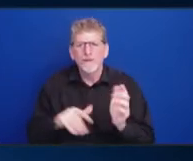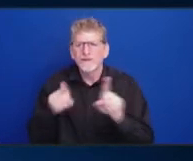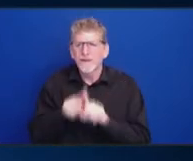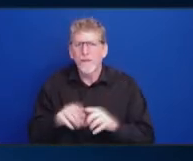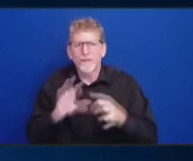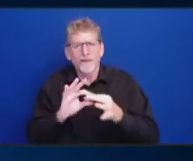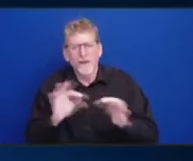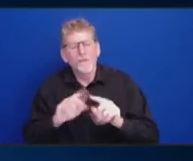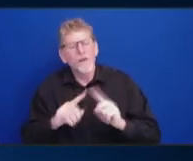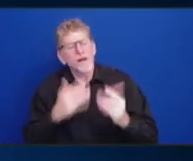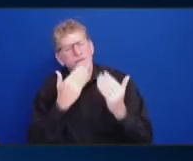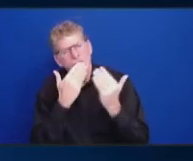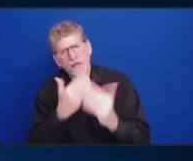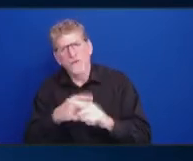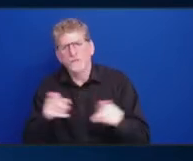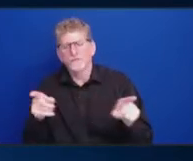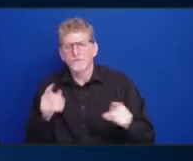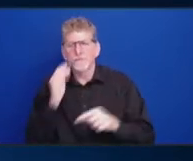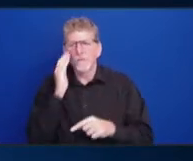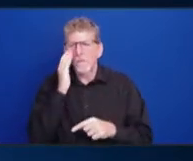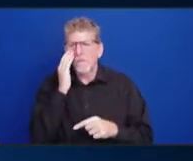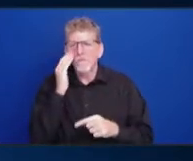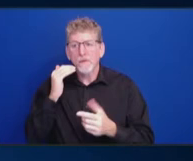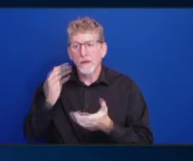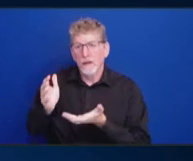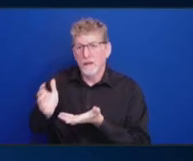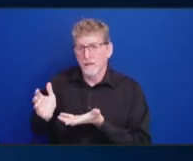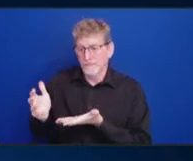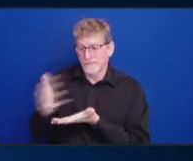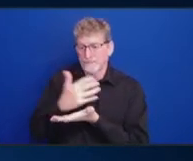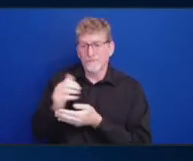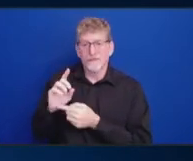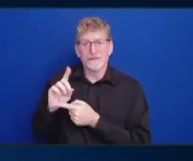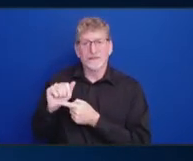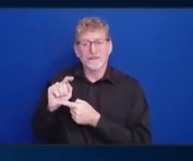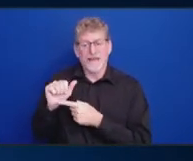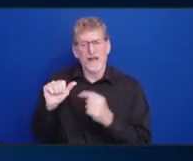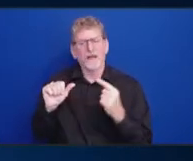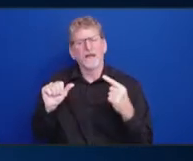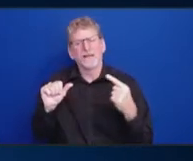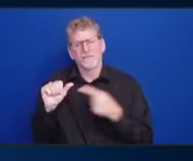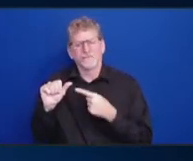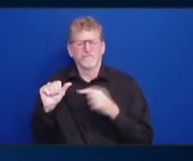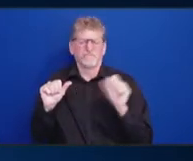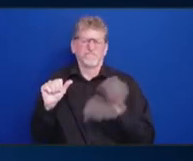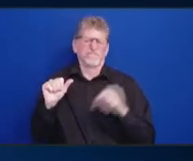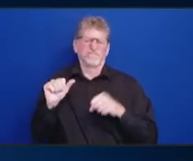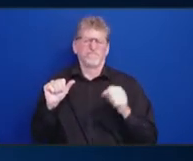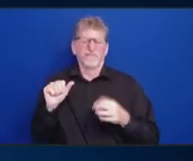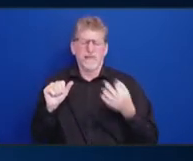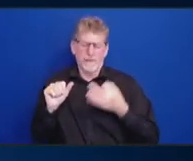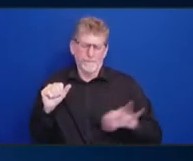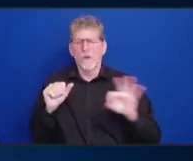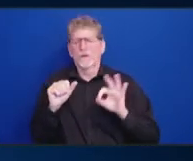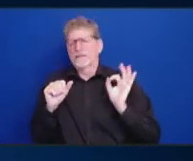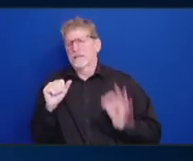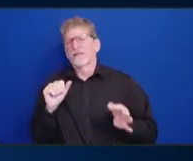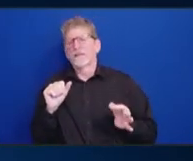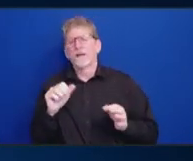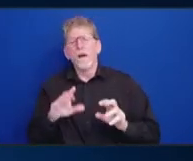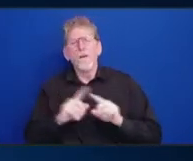And gathering data is definitely important. But as I mentioned